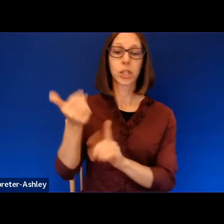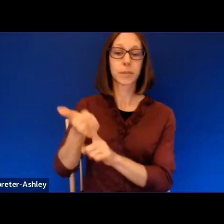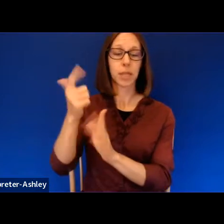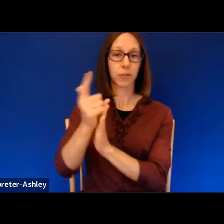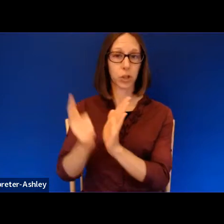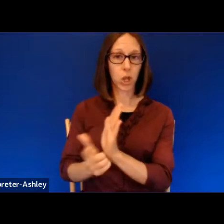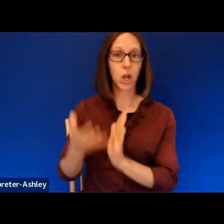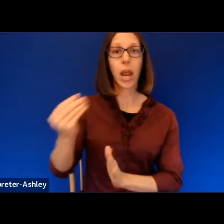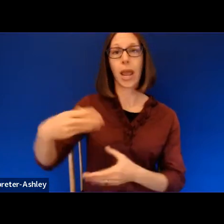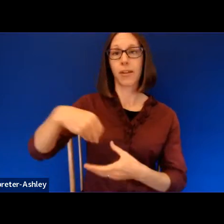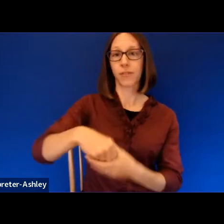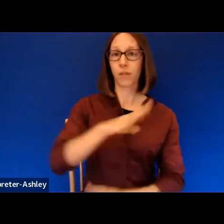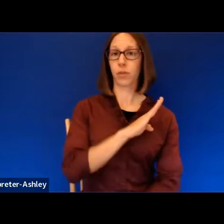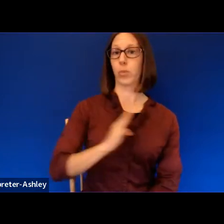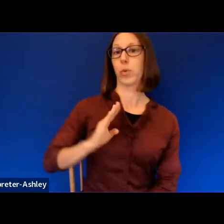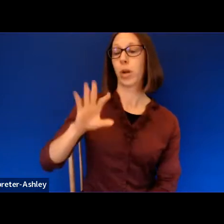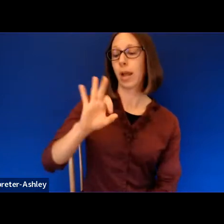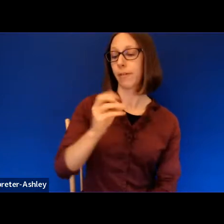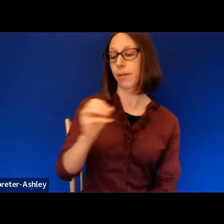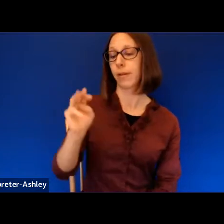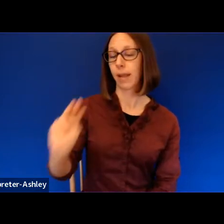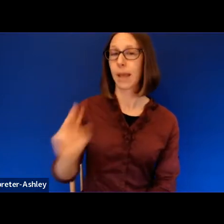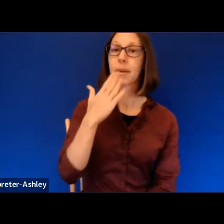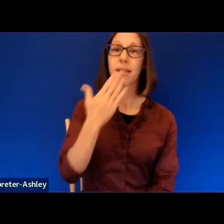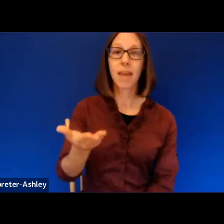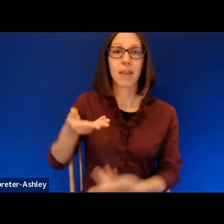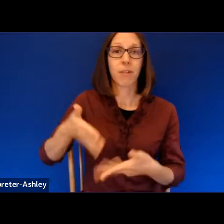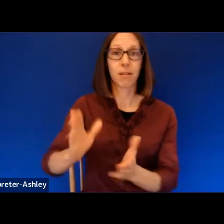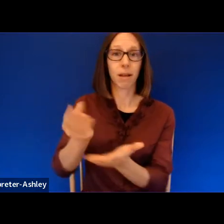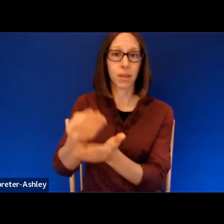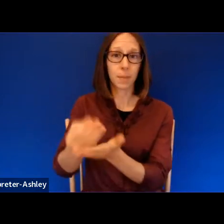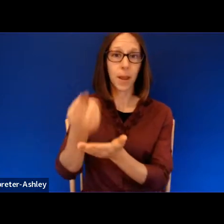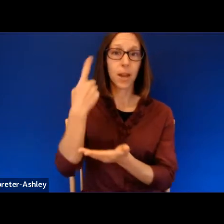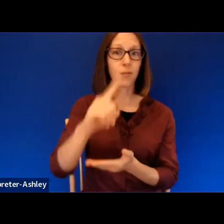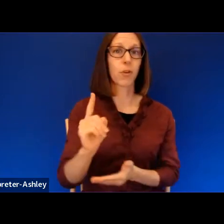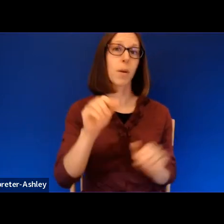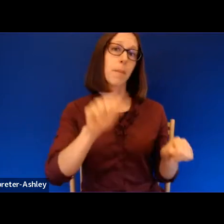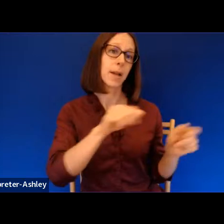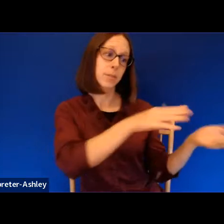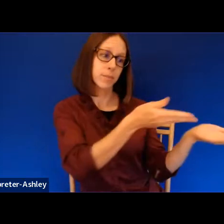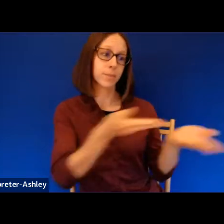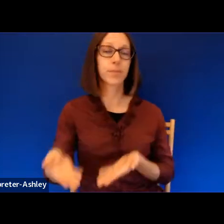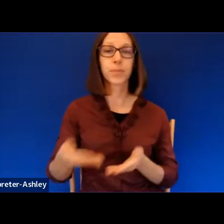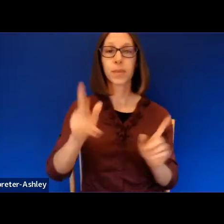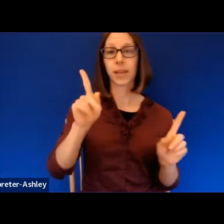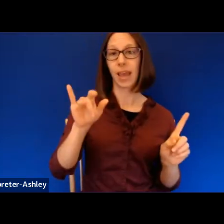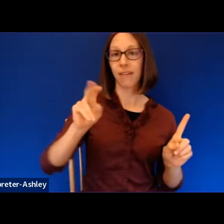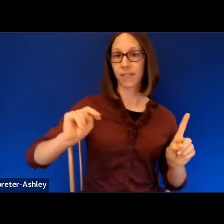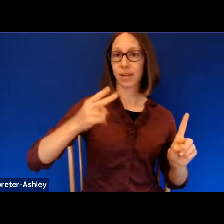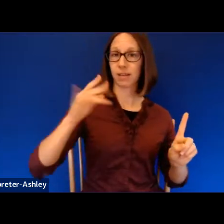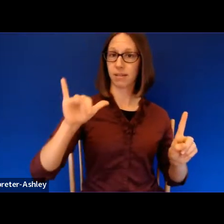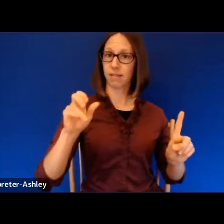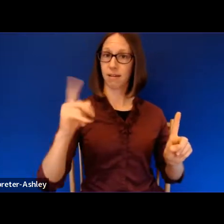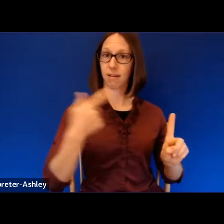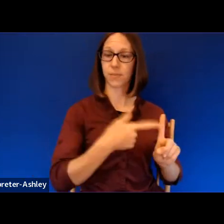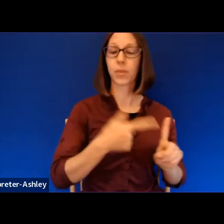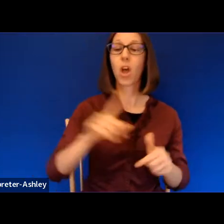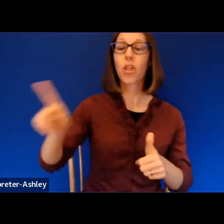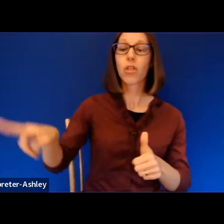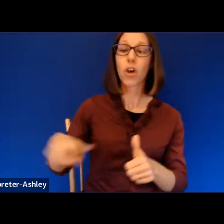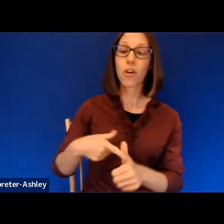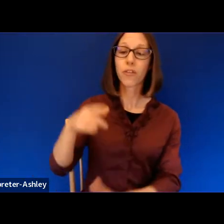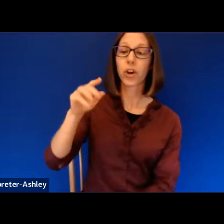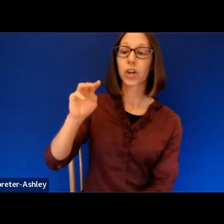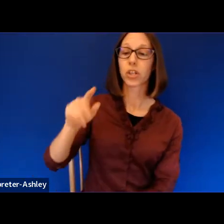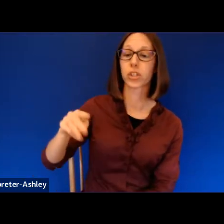Thank you, Paul, for making Kevin Young's visit possible. In 1981, the first Mueller Fellow was Supreme Court Justice